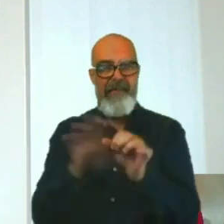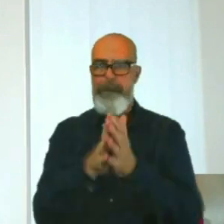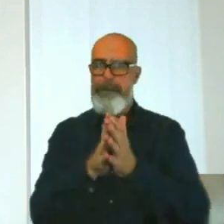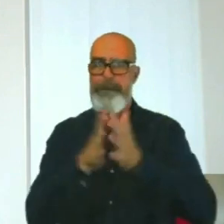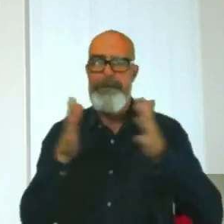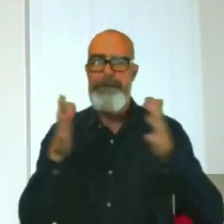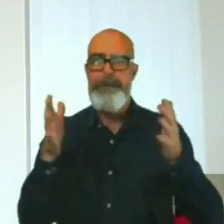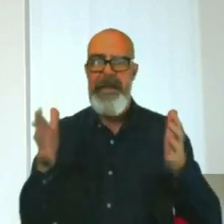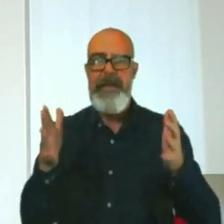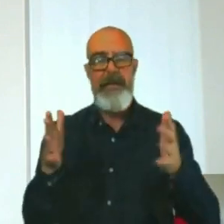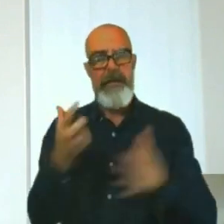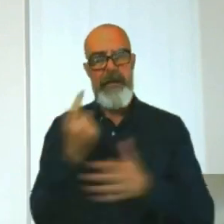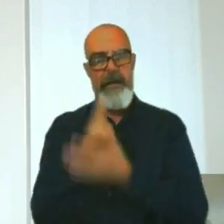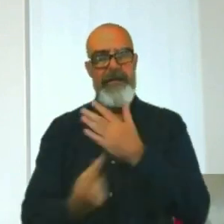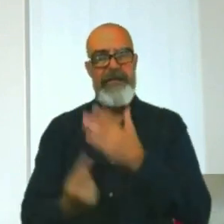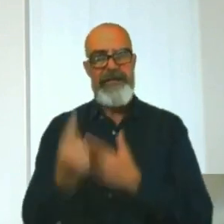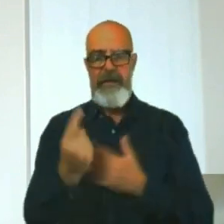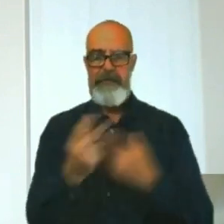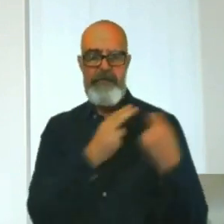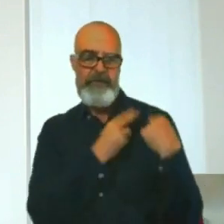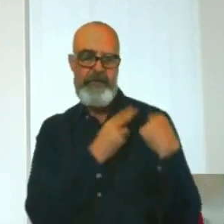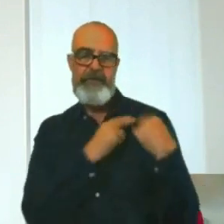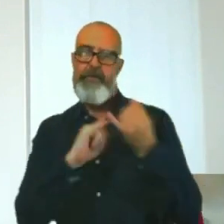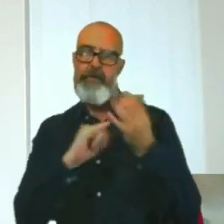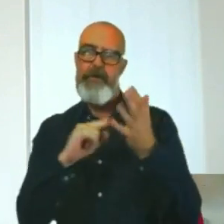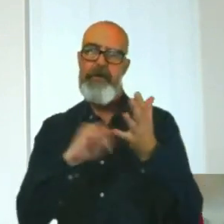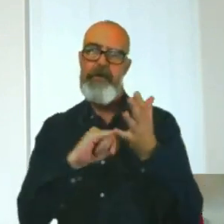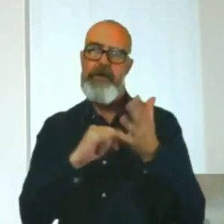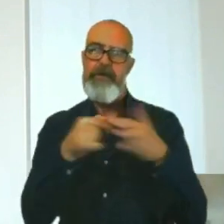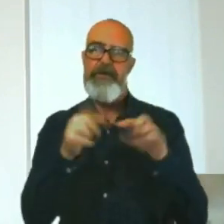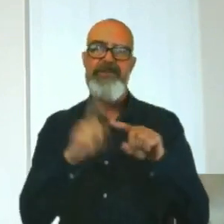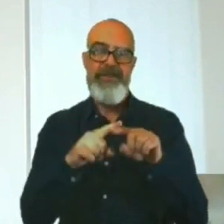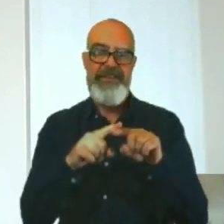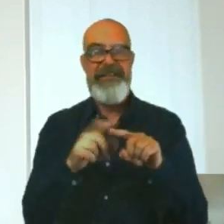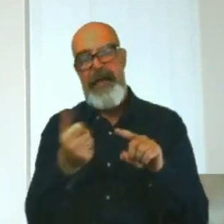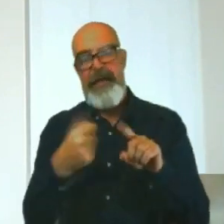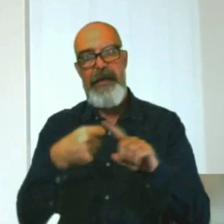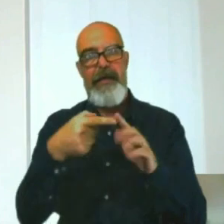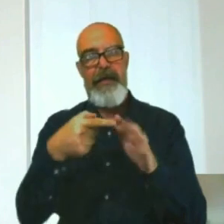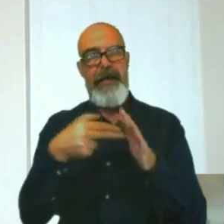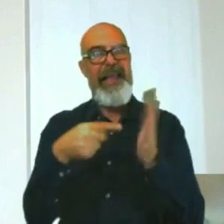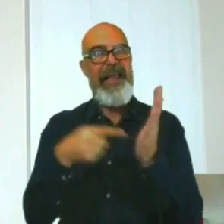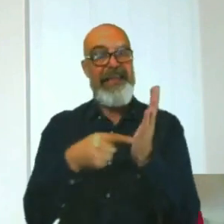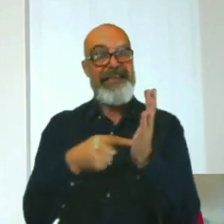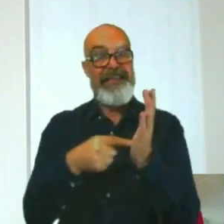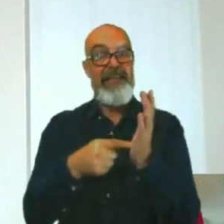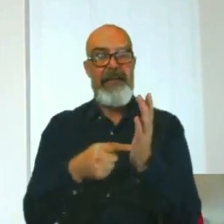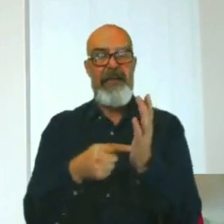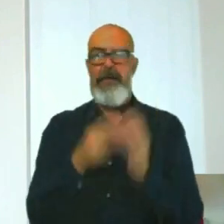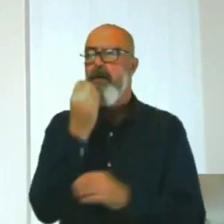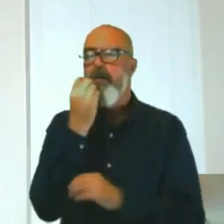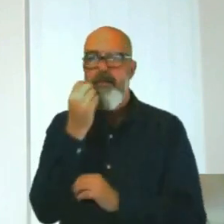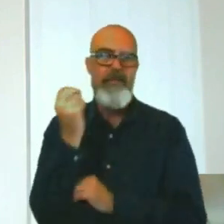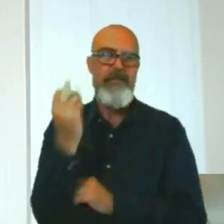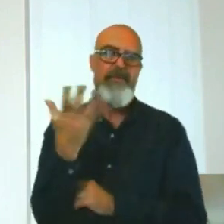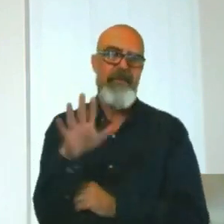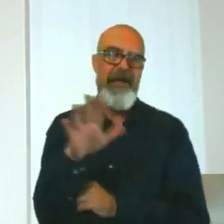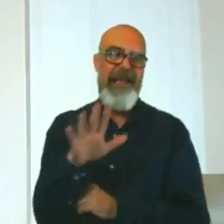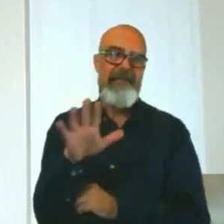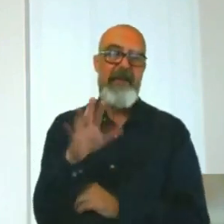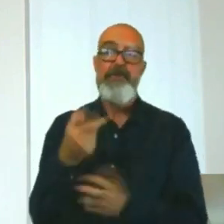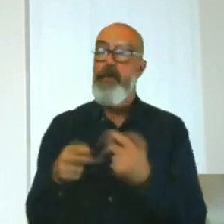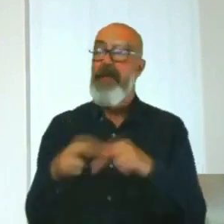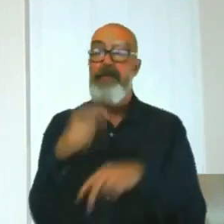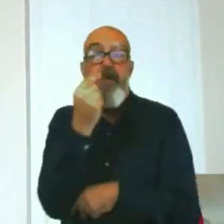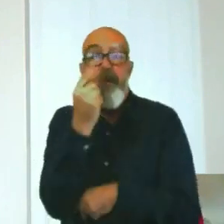for Sussex and Kent, which is a beautiful part of the world. So whenever I can get out, I try and take the long route to take the scenic route and